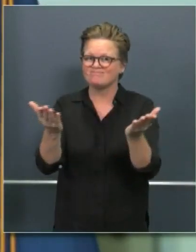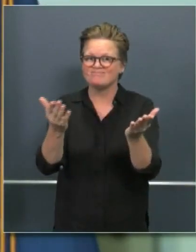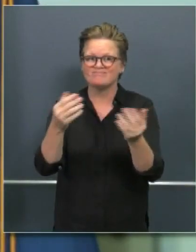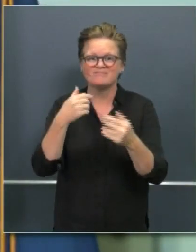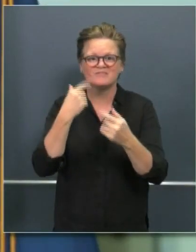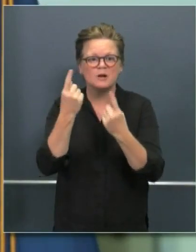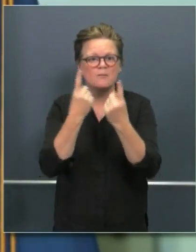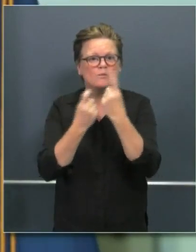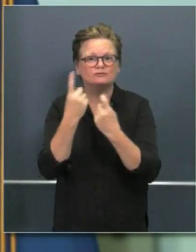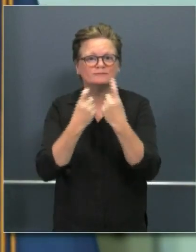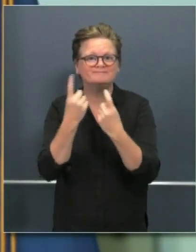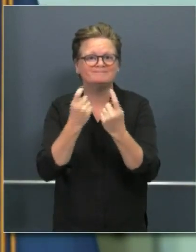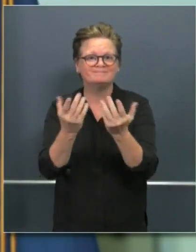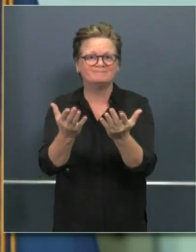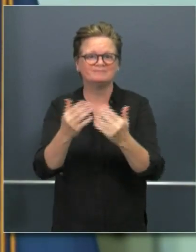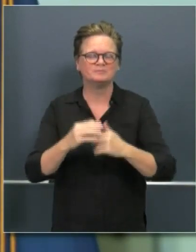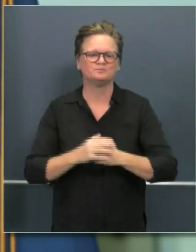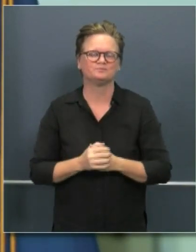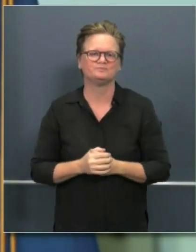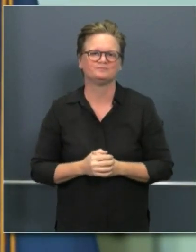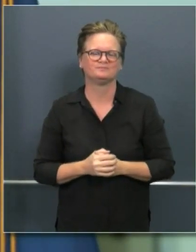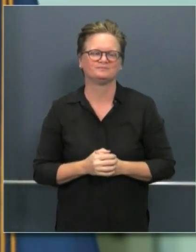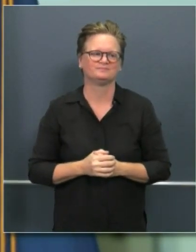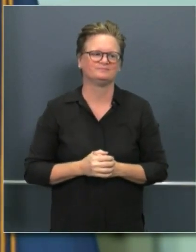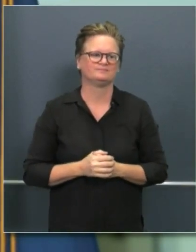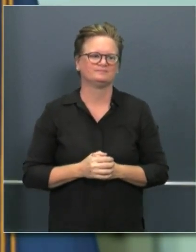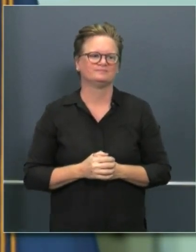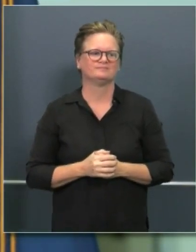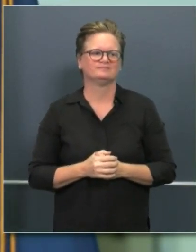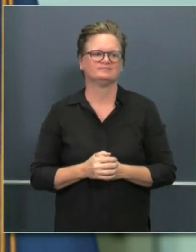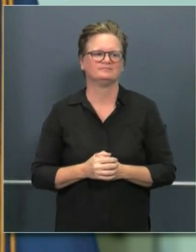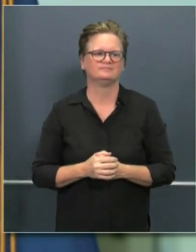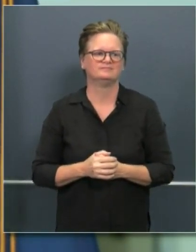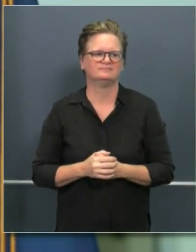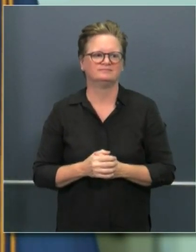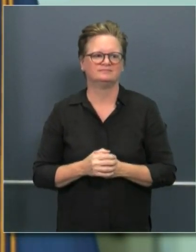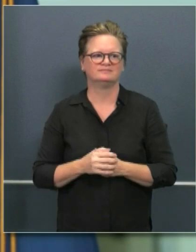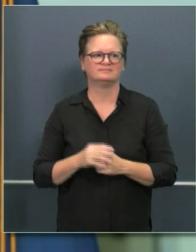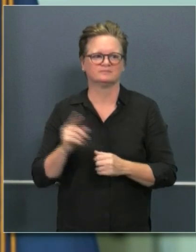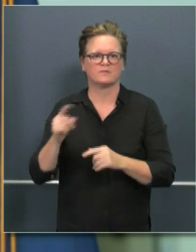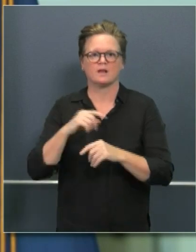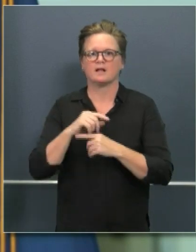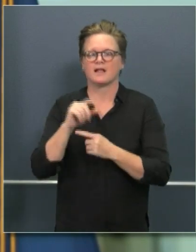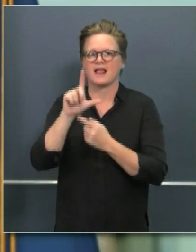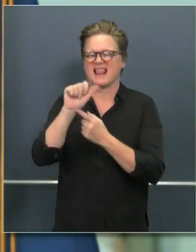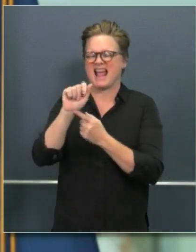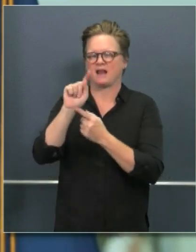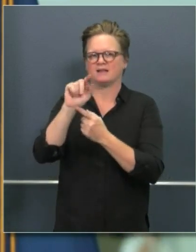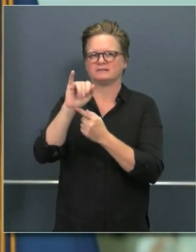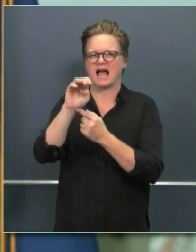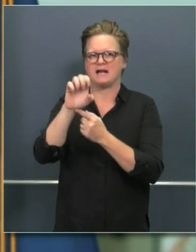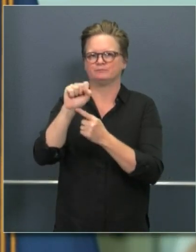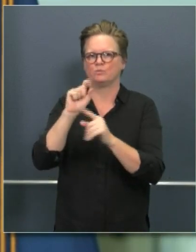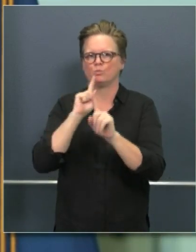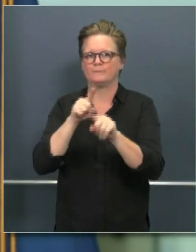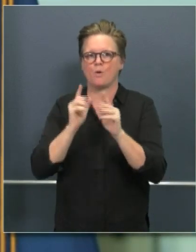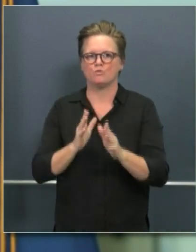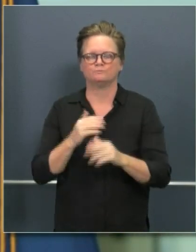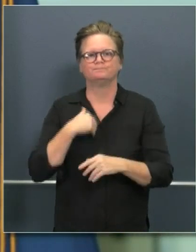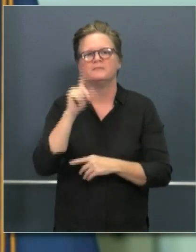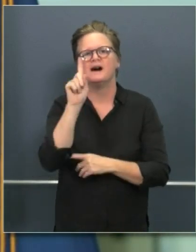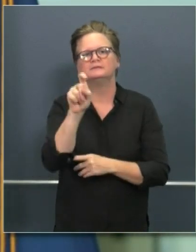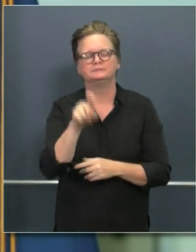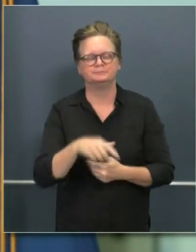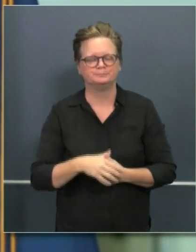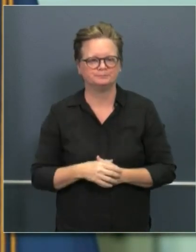Hi, Governor. The state set the requirements that allow the counties to reopen. Obviously, if the requirements were more